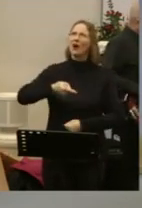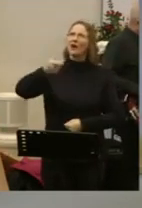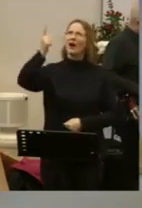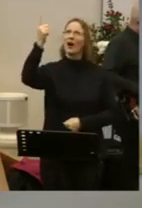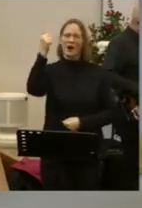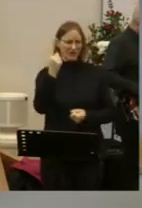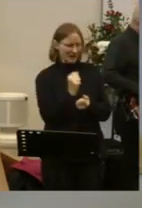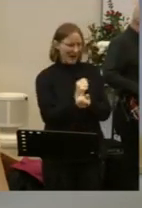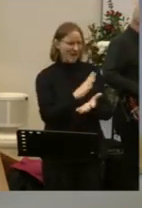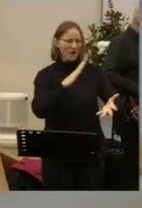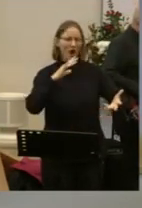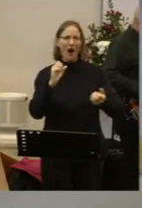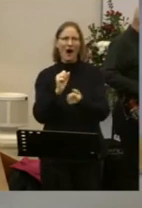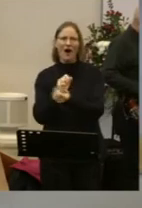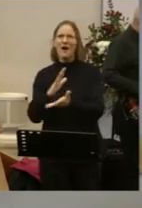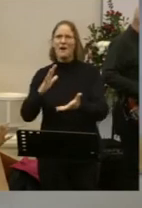strong deliver.